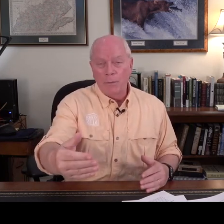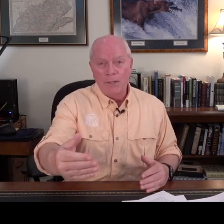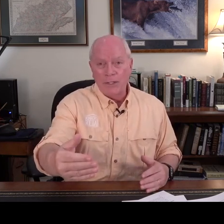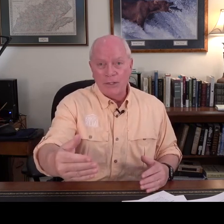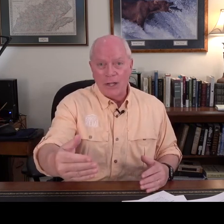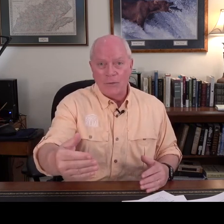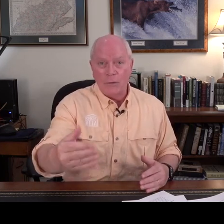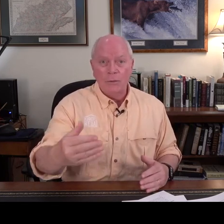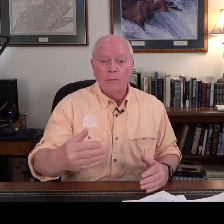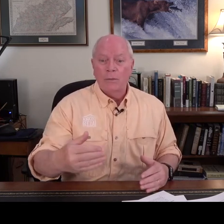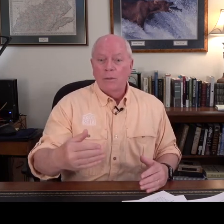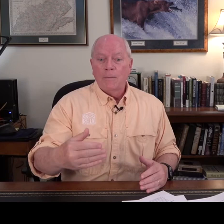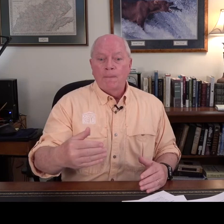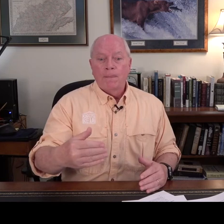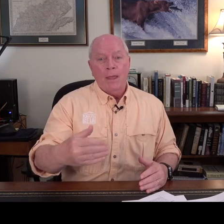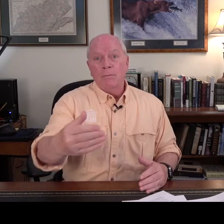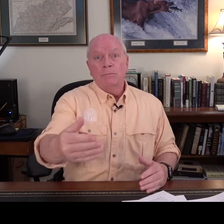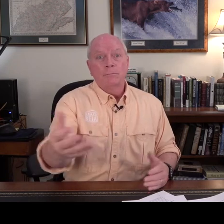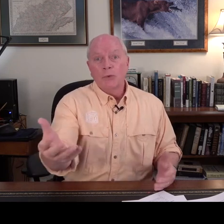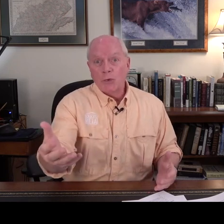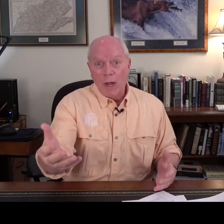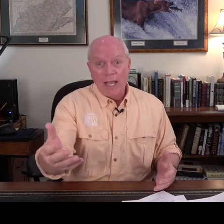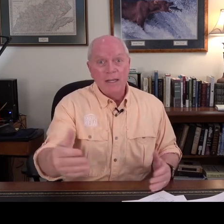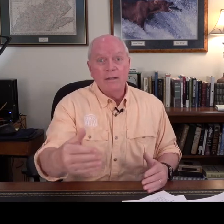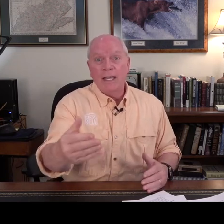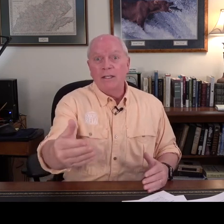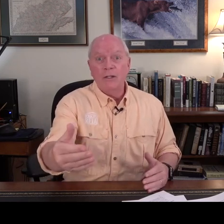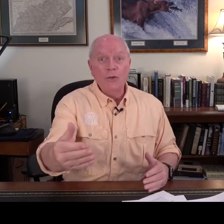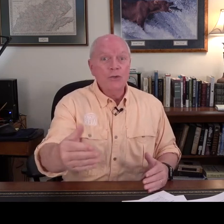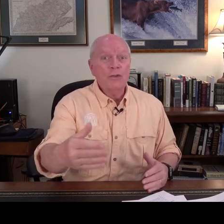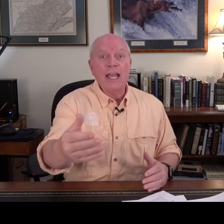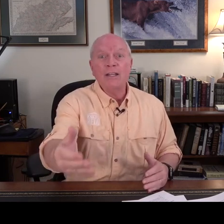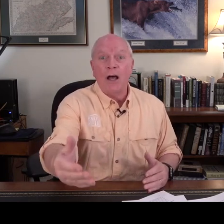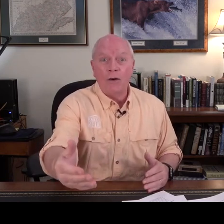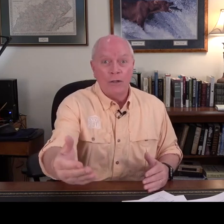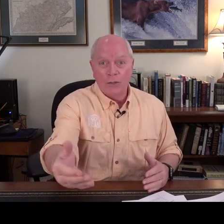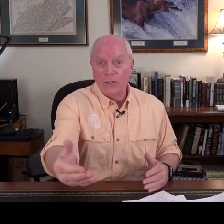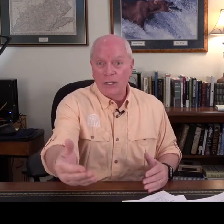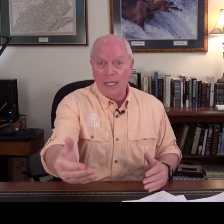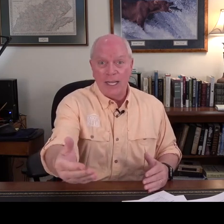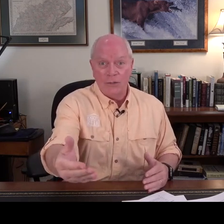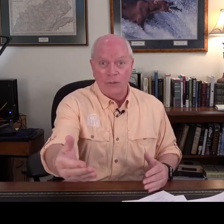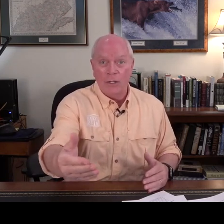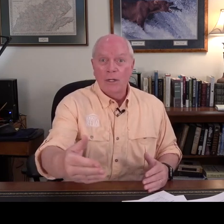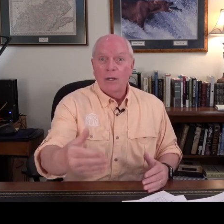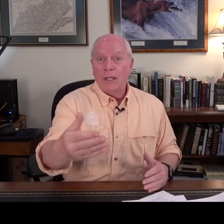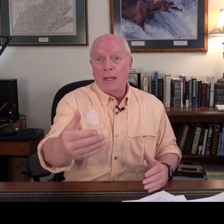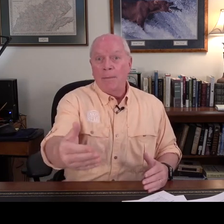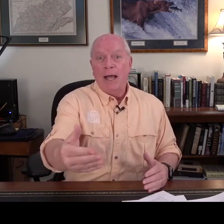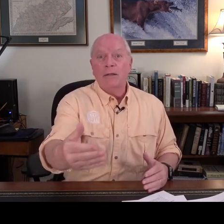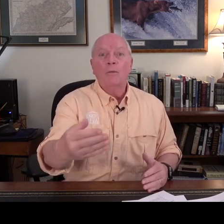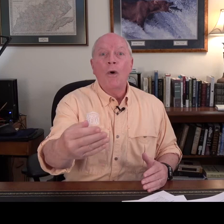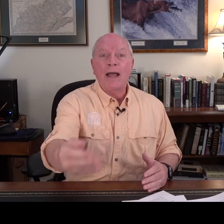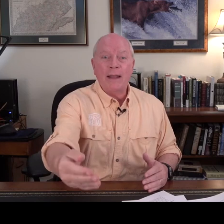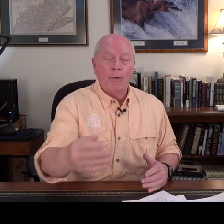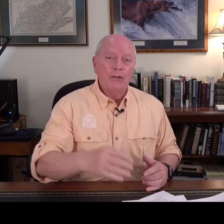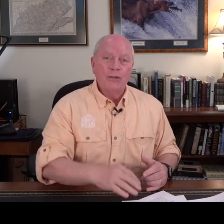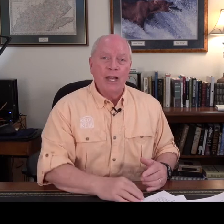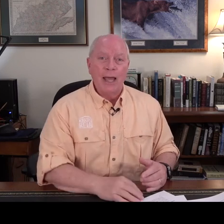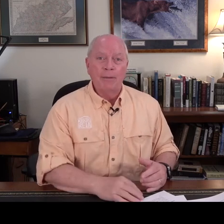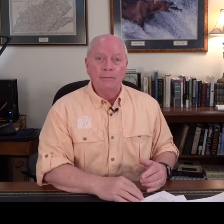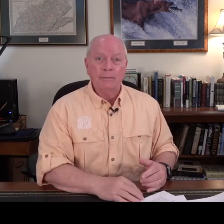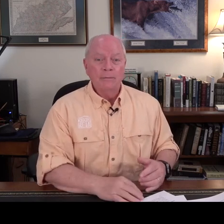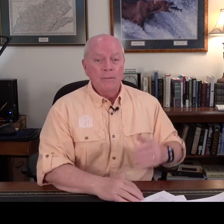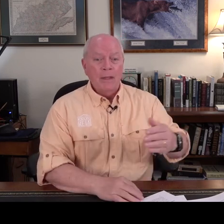will be successful they persuade they induce they talk to the city council about why that